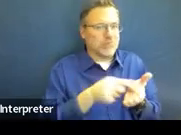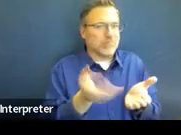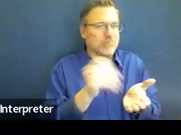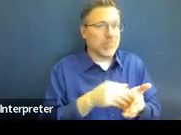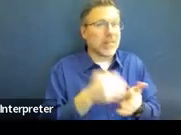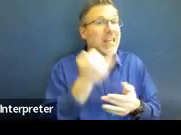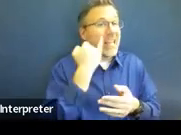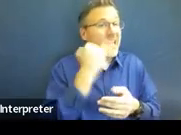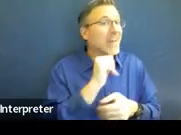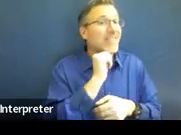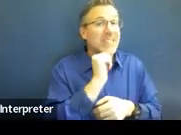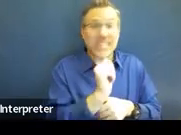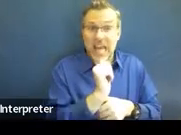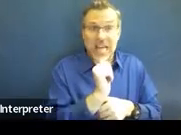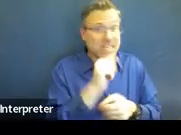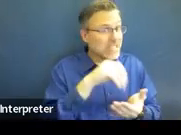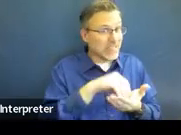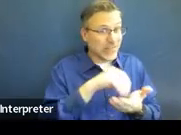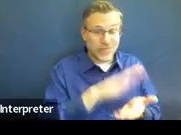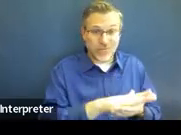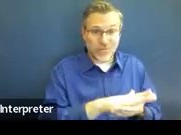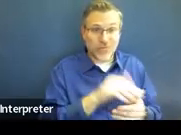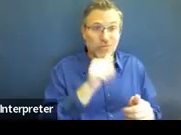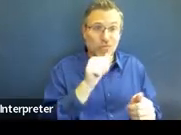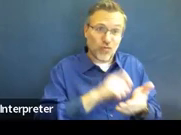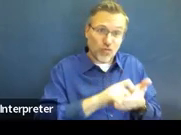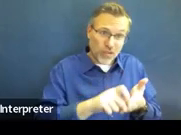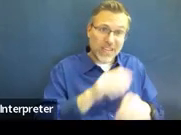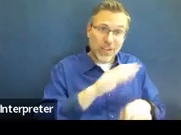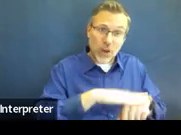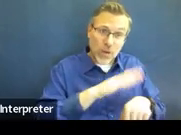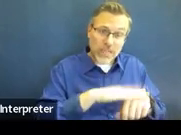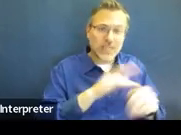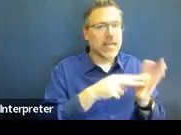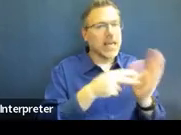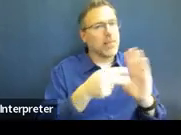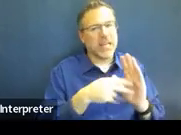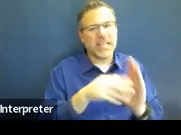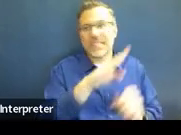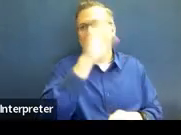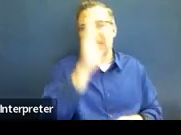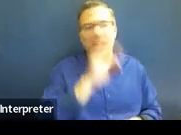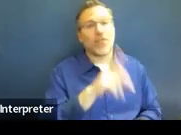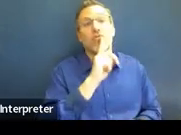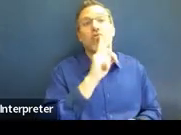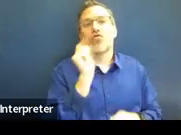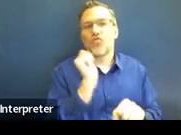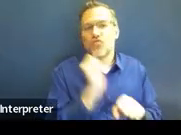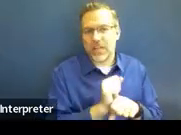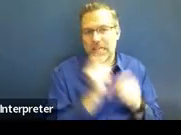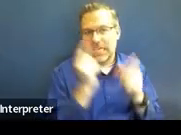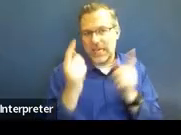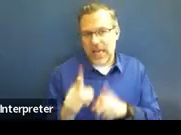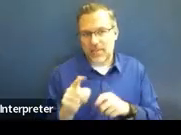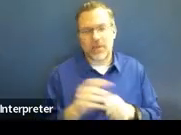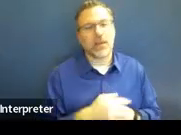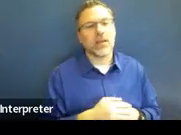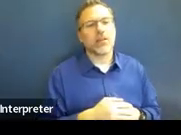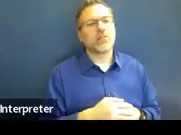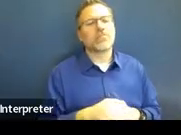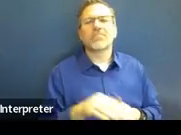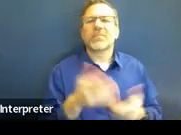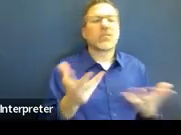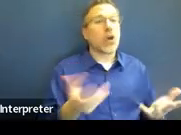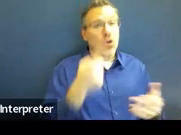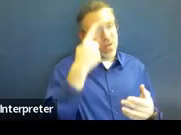not in the written notice, it didn't happen. And if you are, you're like, how do I let the people know that